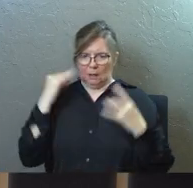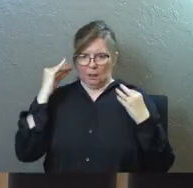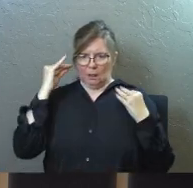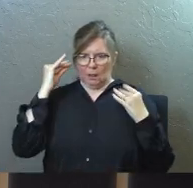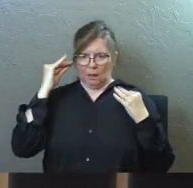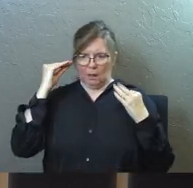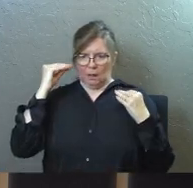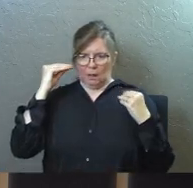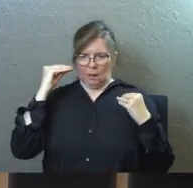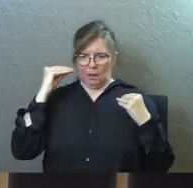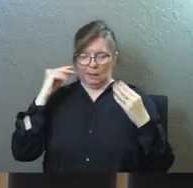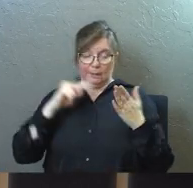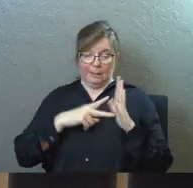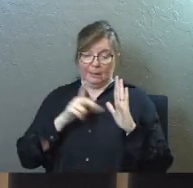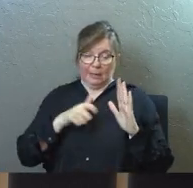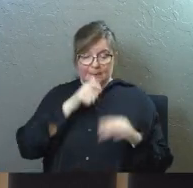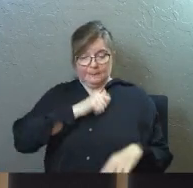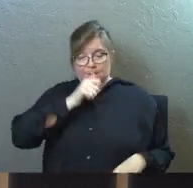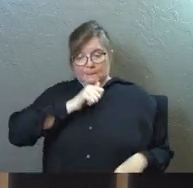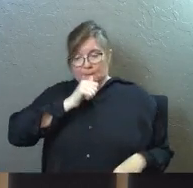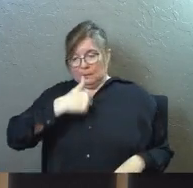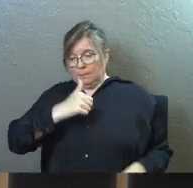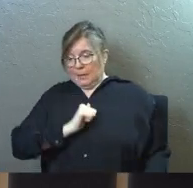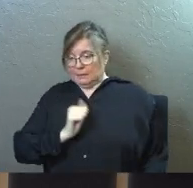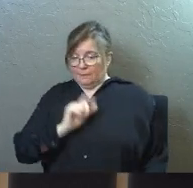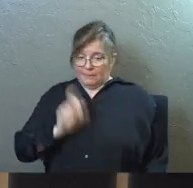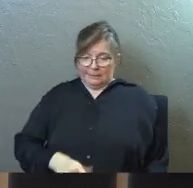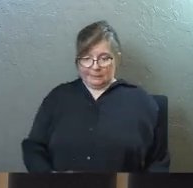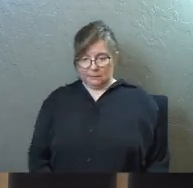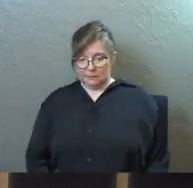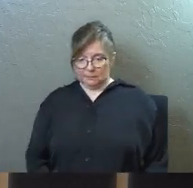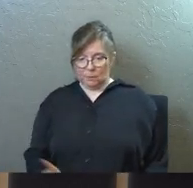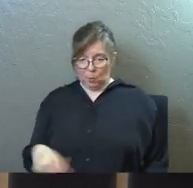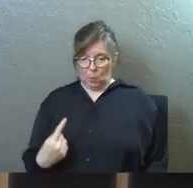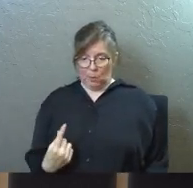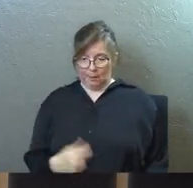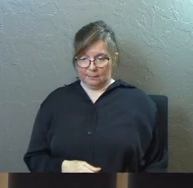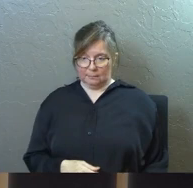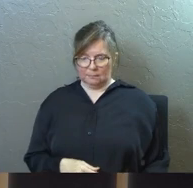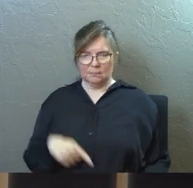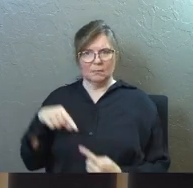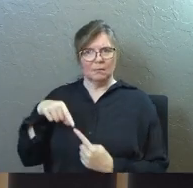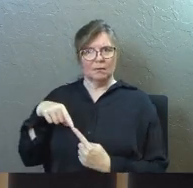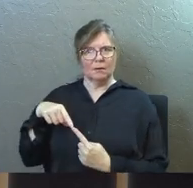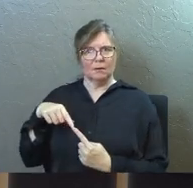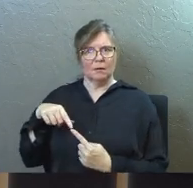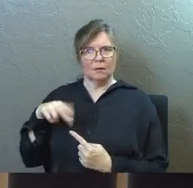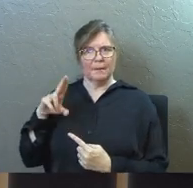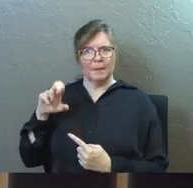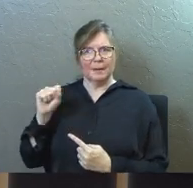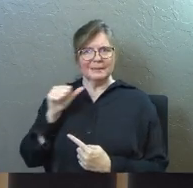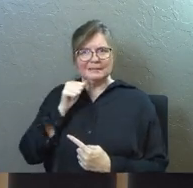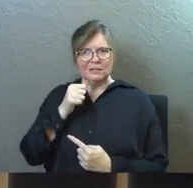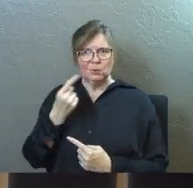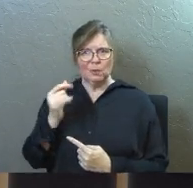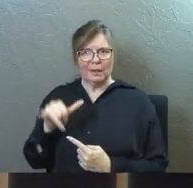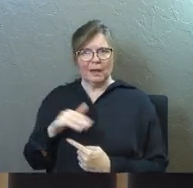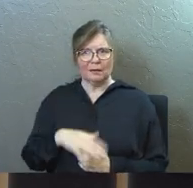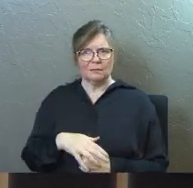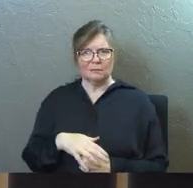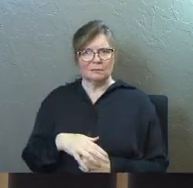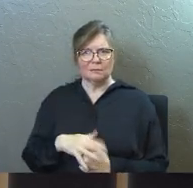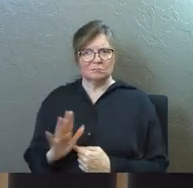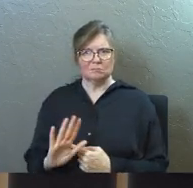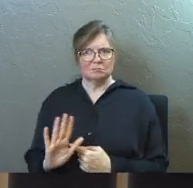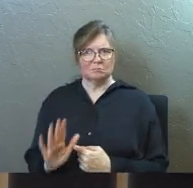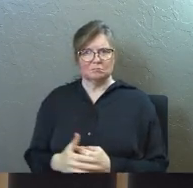going, that this must just all be for me, why didn't he do that, maybe I'm called to walk this whole